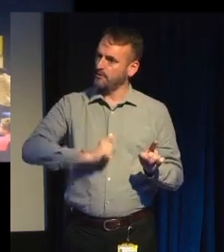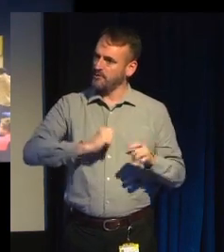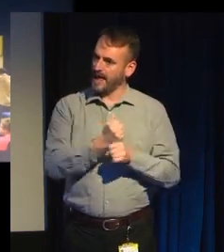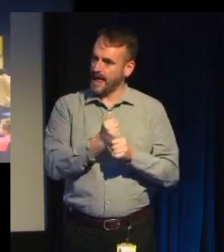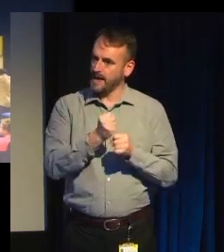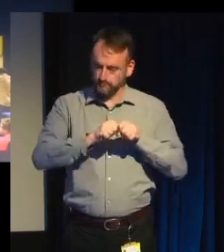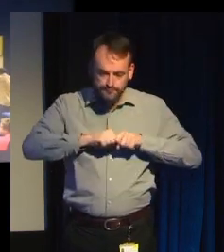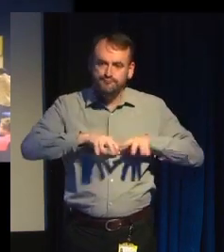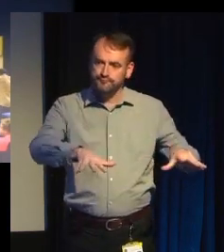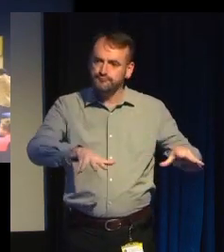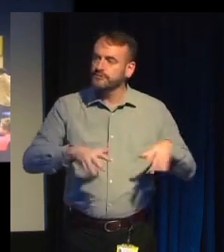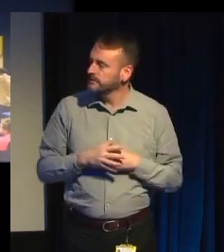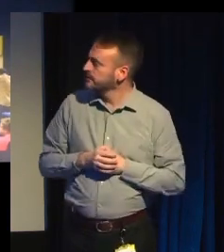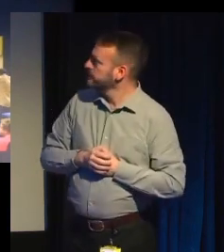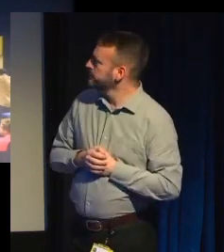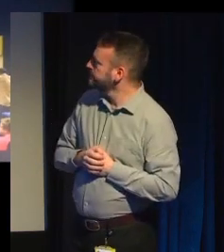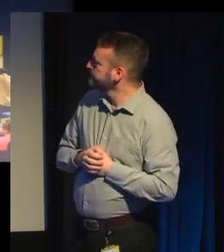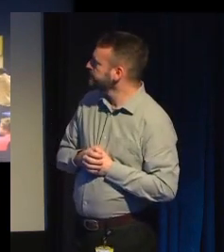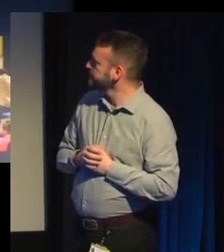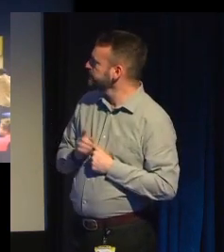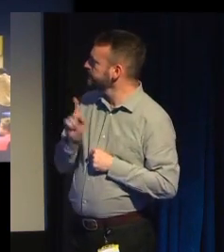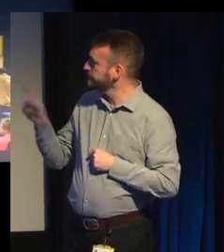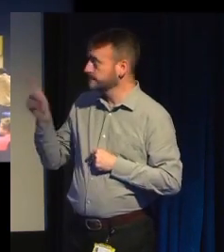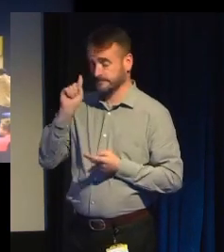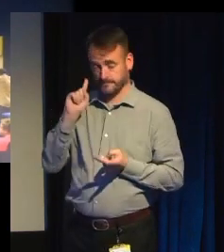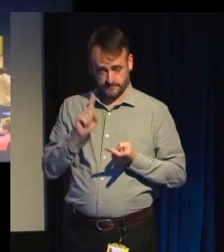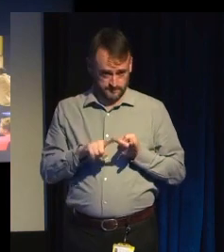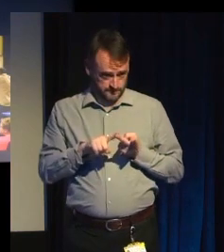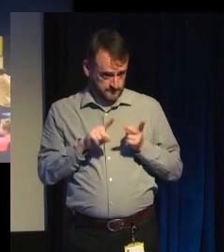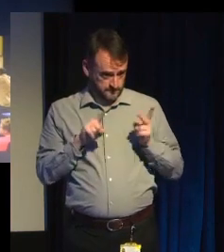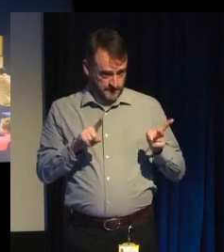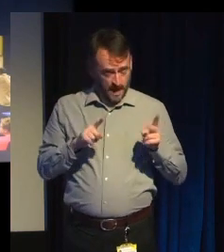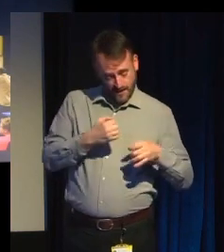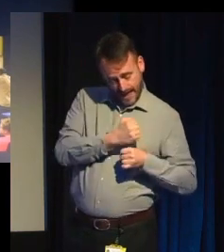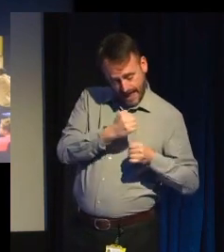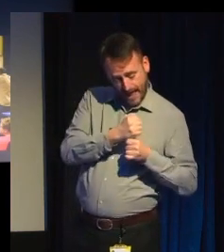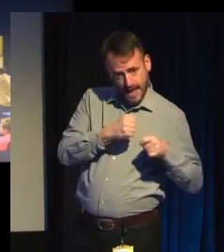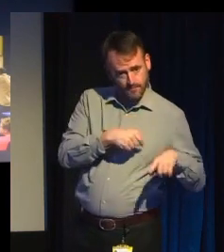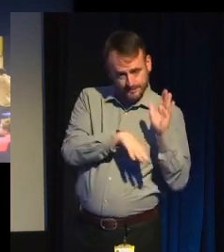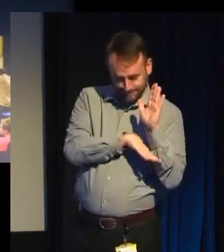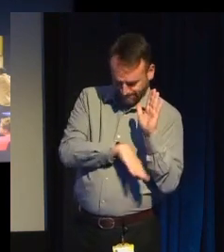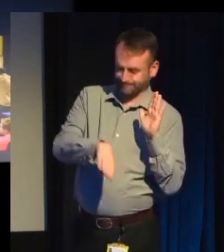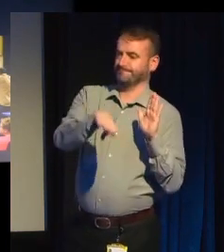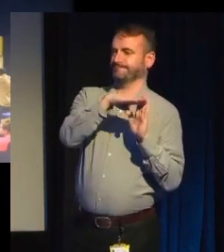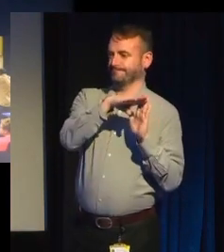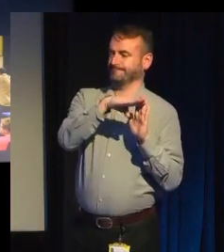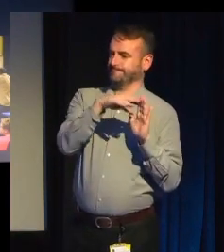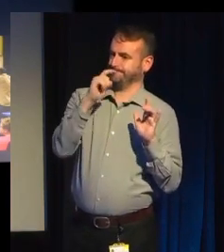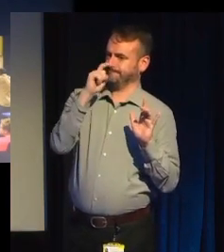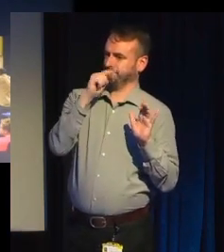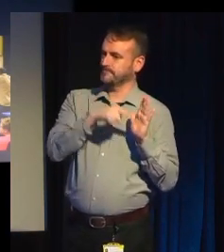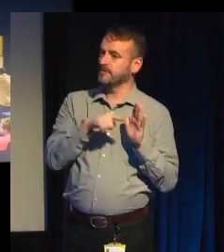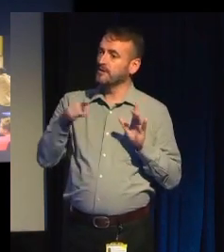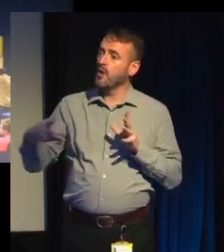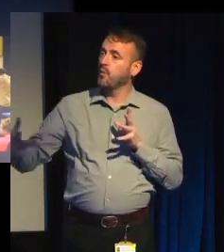Another great way to raise the prestige of your game is to add an orchestral soundtrack, preferably